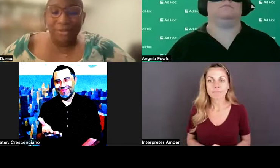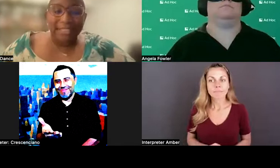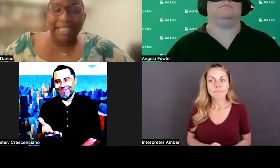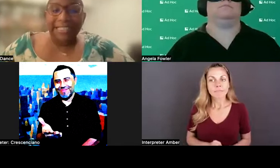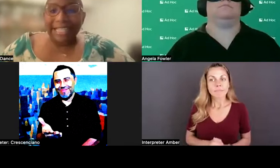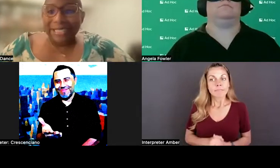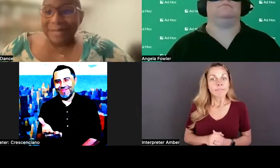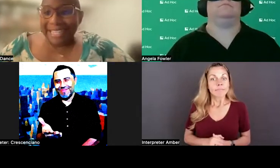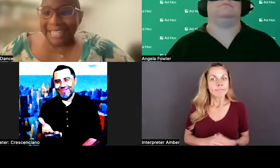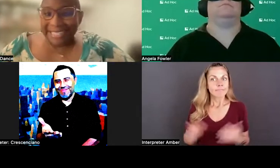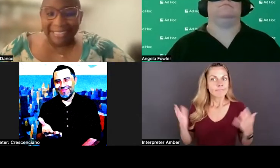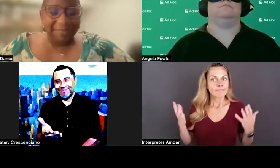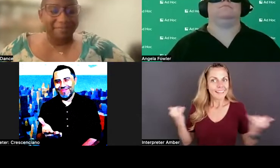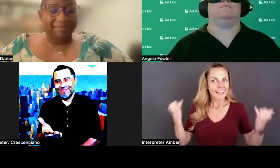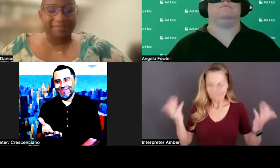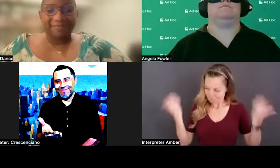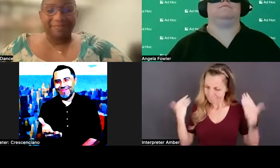ado, let's begin.